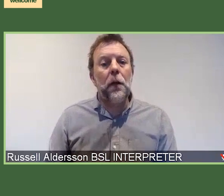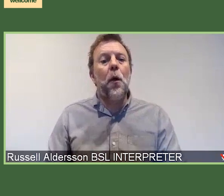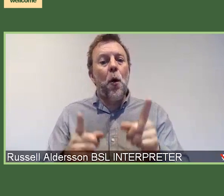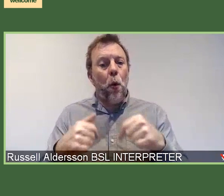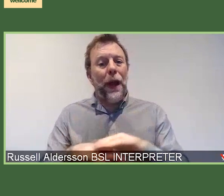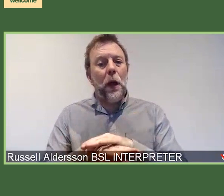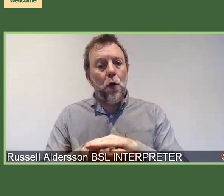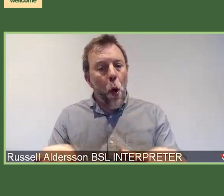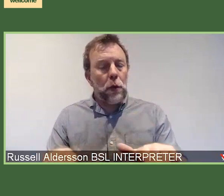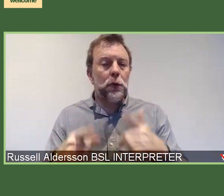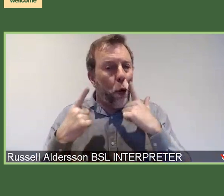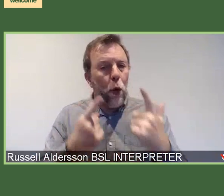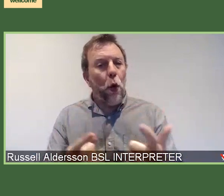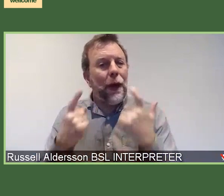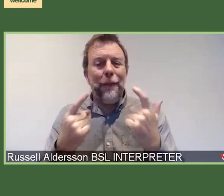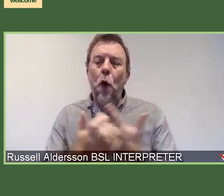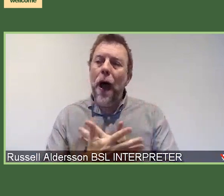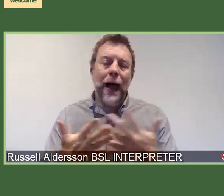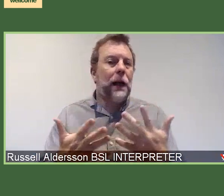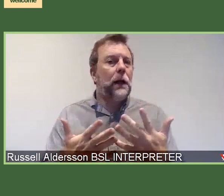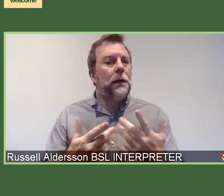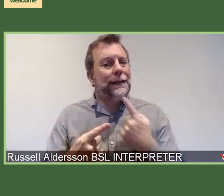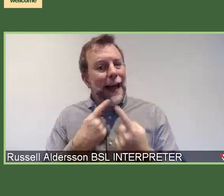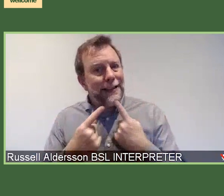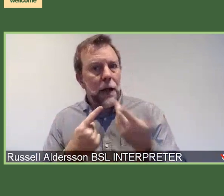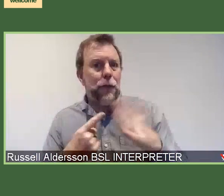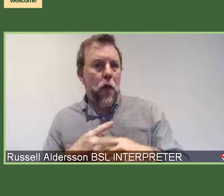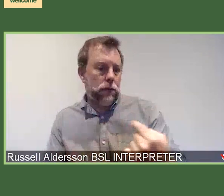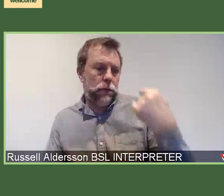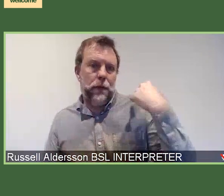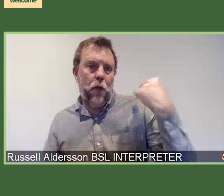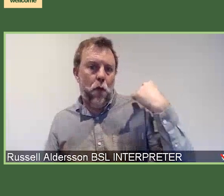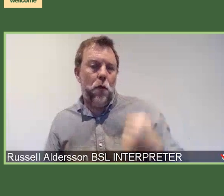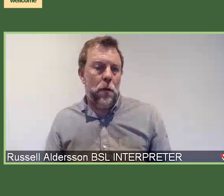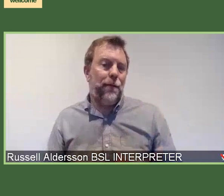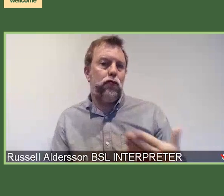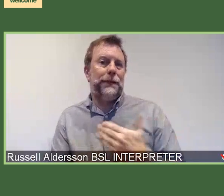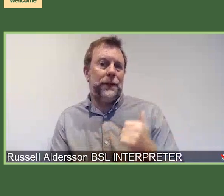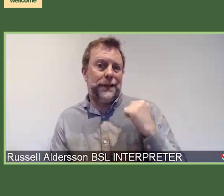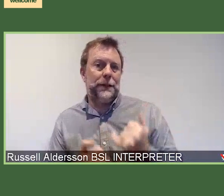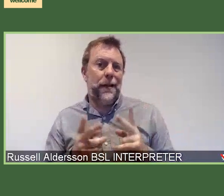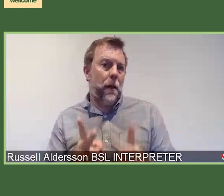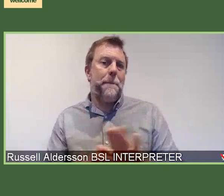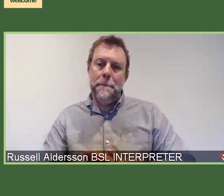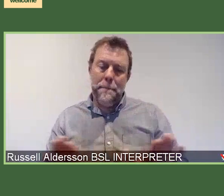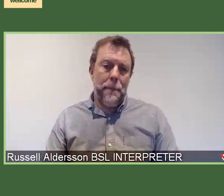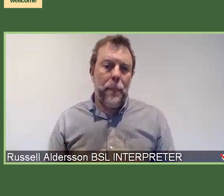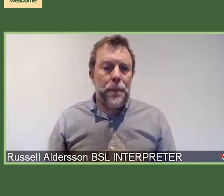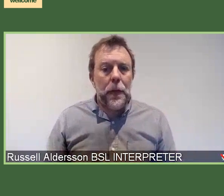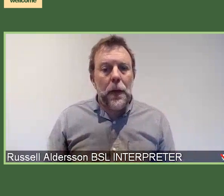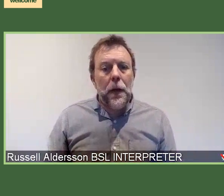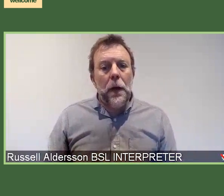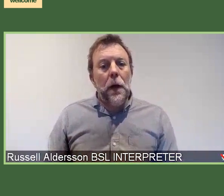looking at any data to see whether you've applied for one of our previous schemes before. You can't